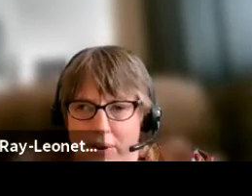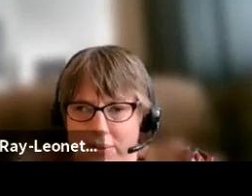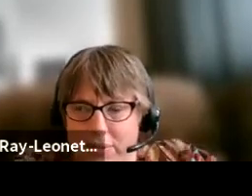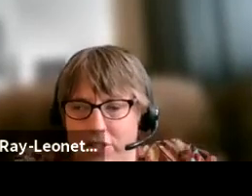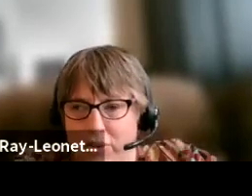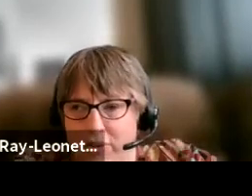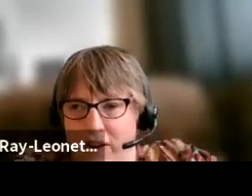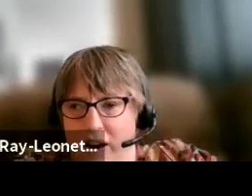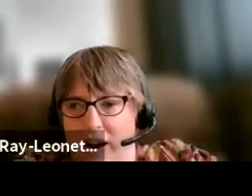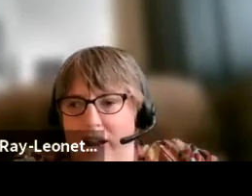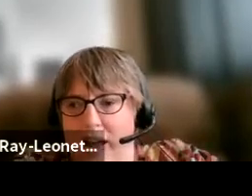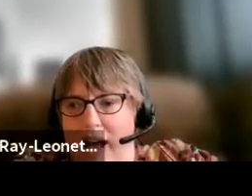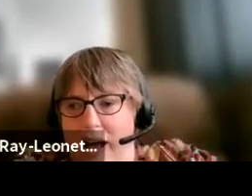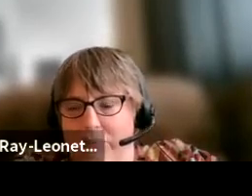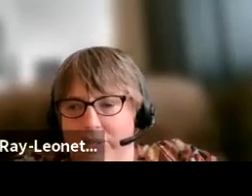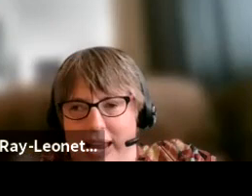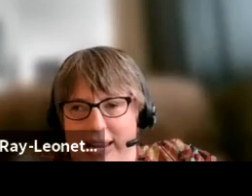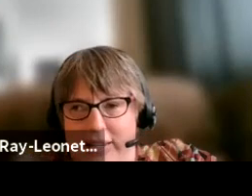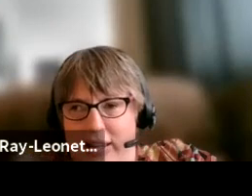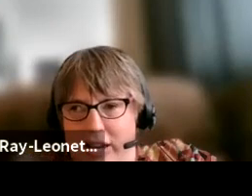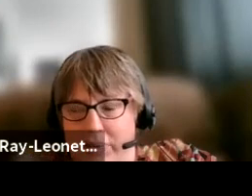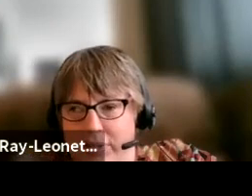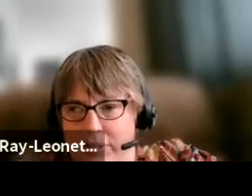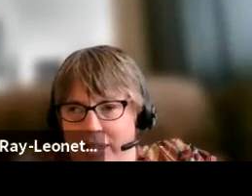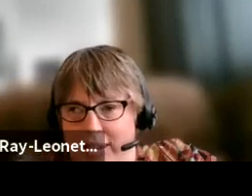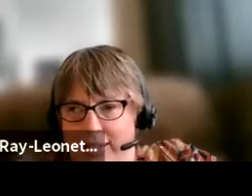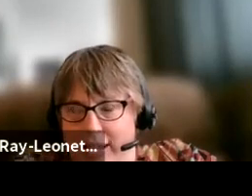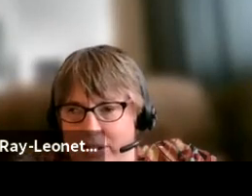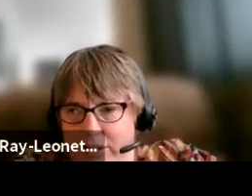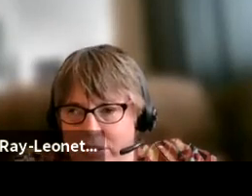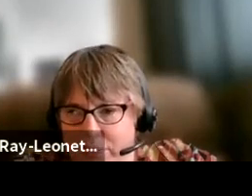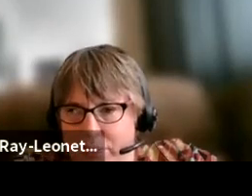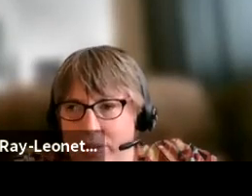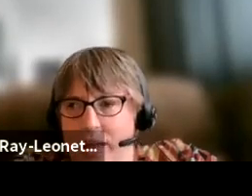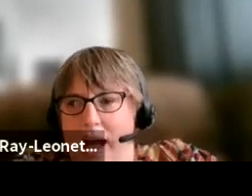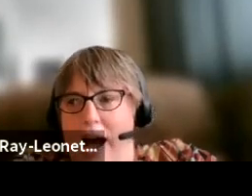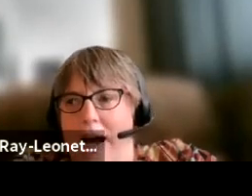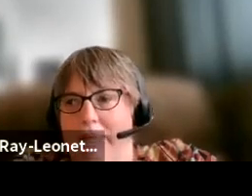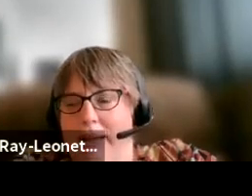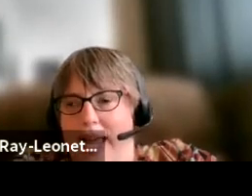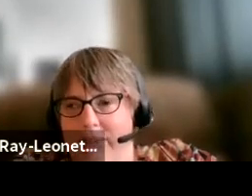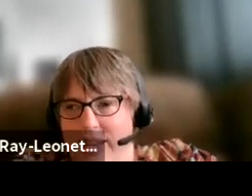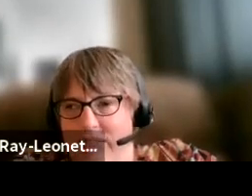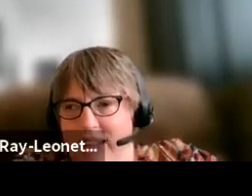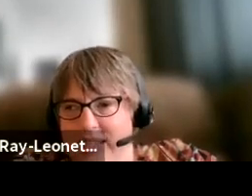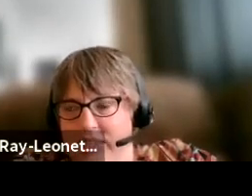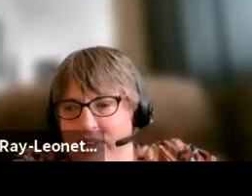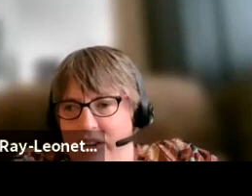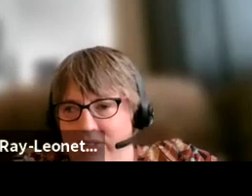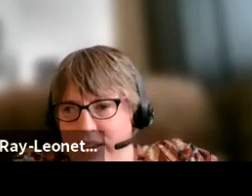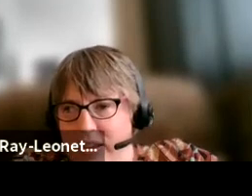close two of our state intellectual disability centers. And